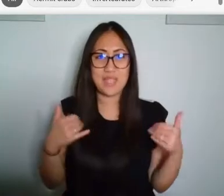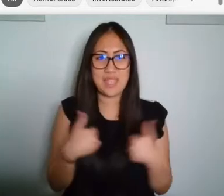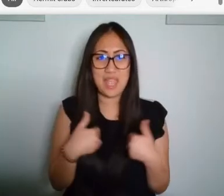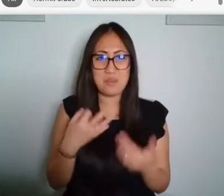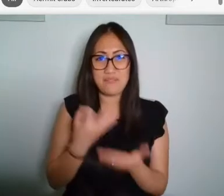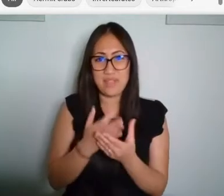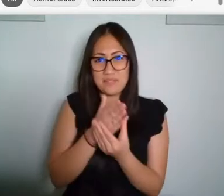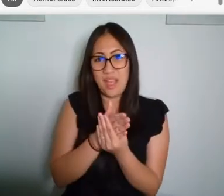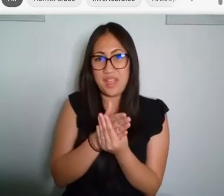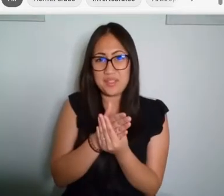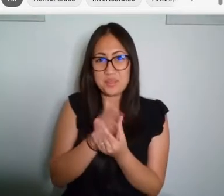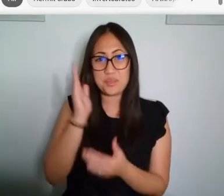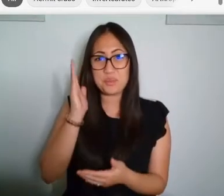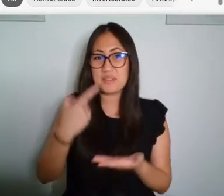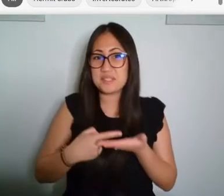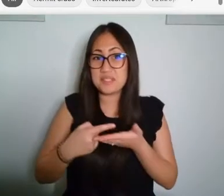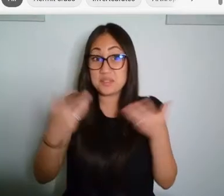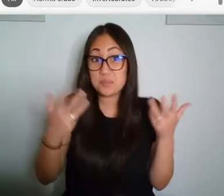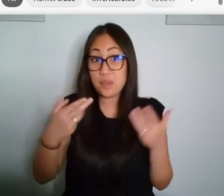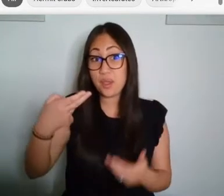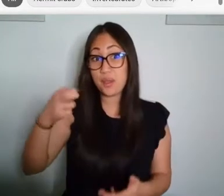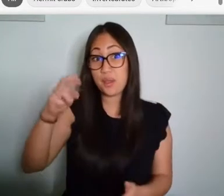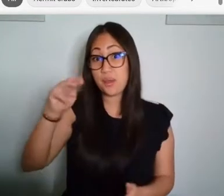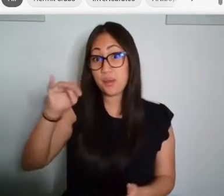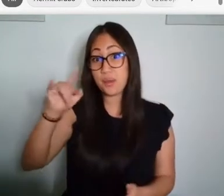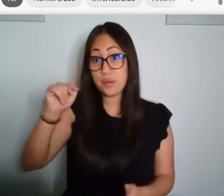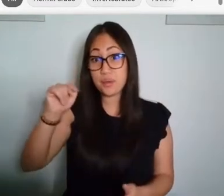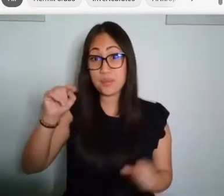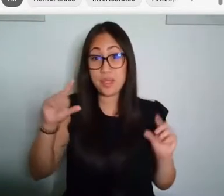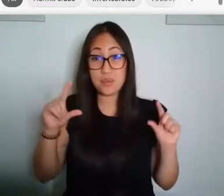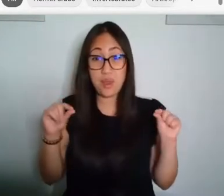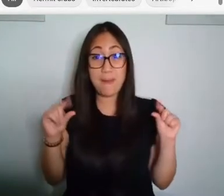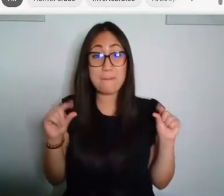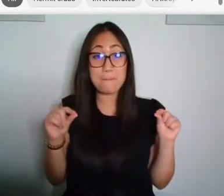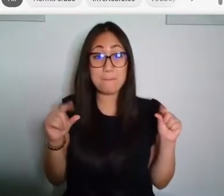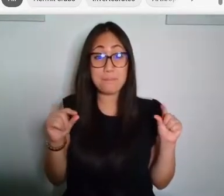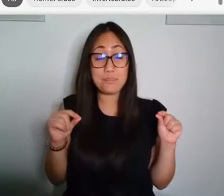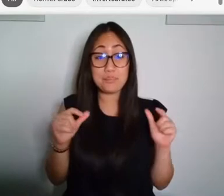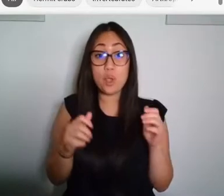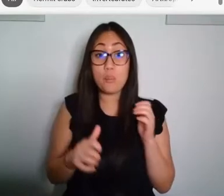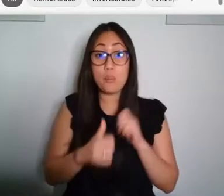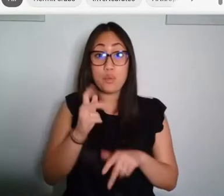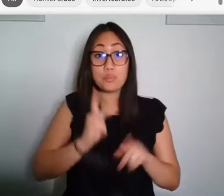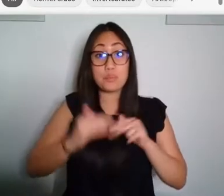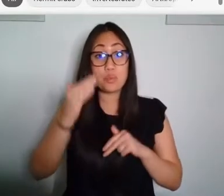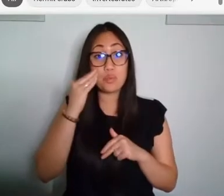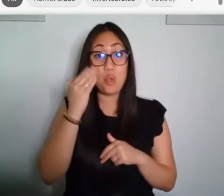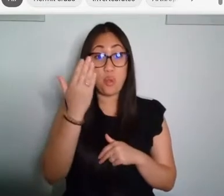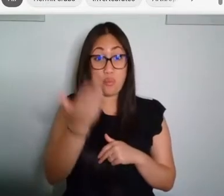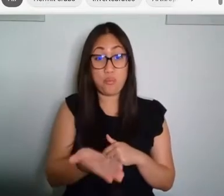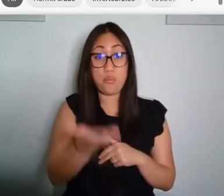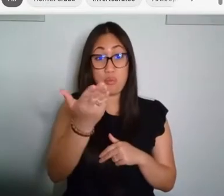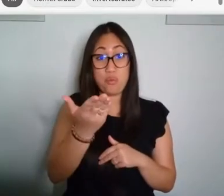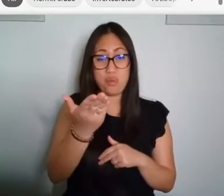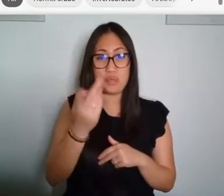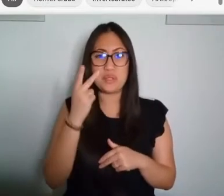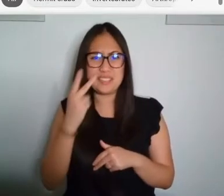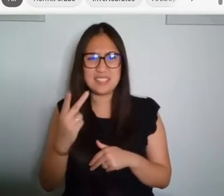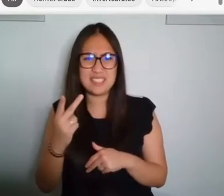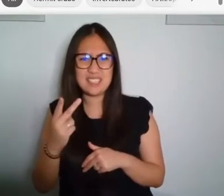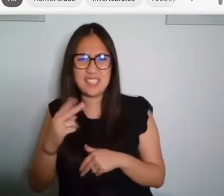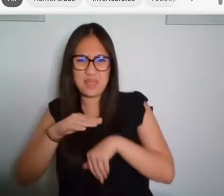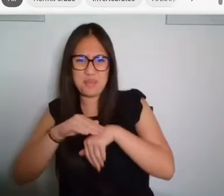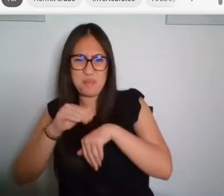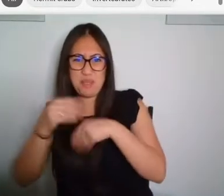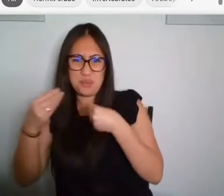Fact Files, we're talking about hermit crabs. Most people know them as the funny little creatures they see in just about every pet store. But these